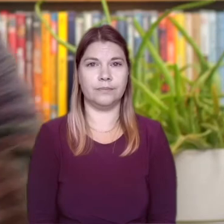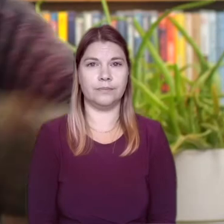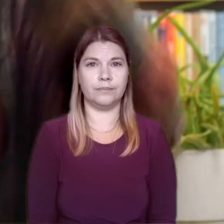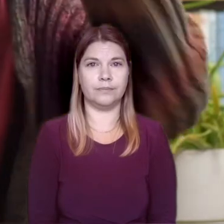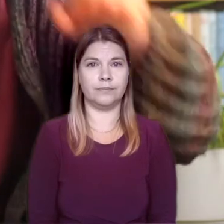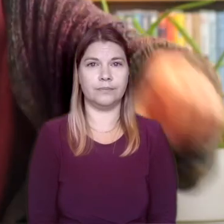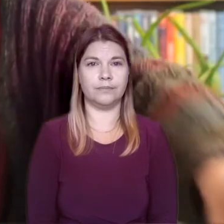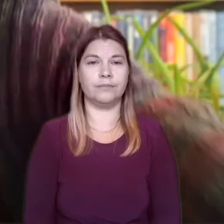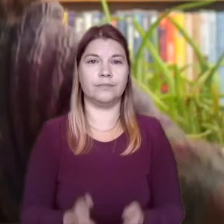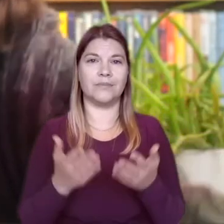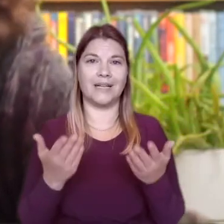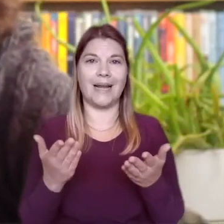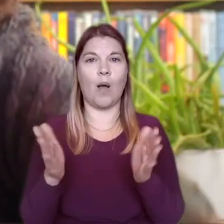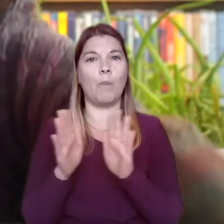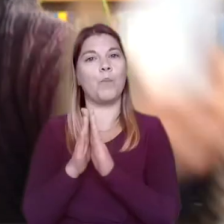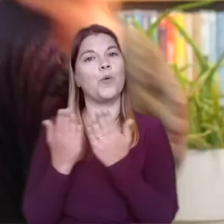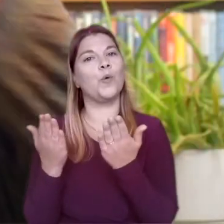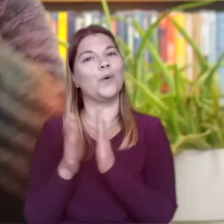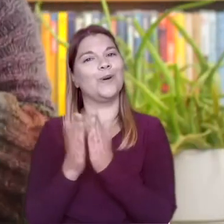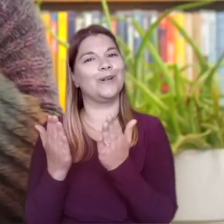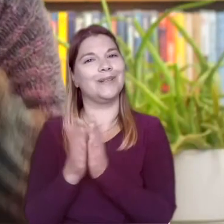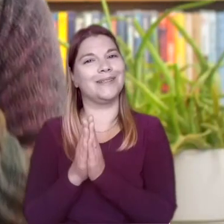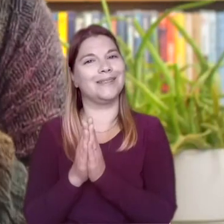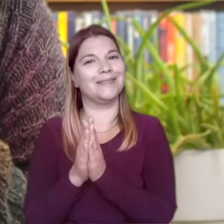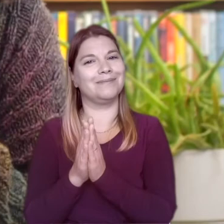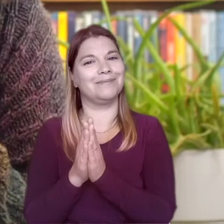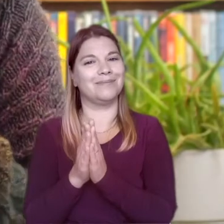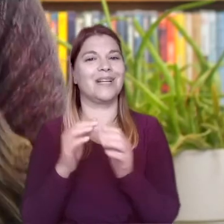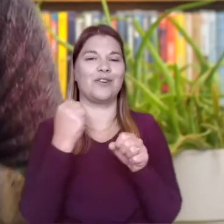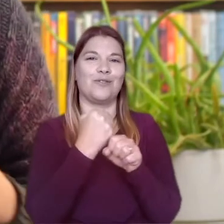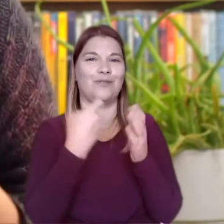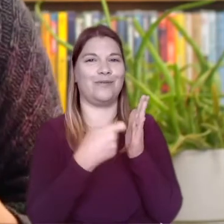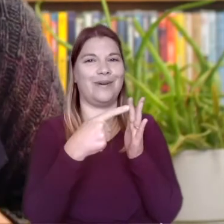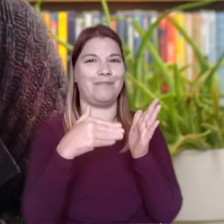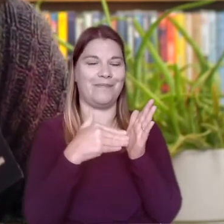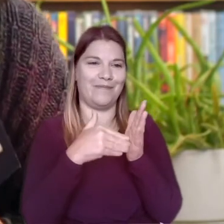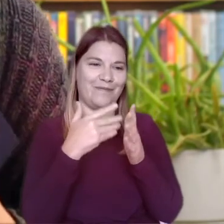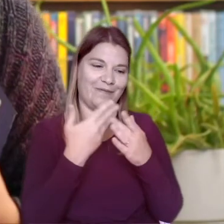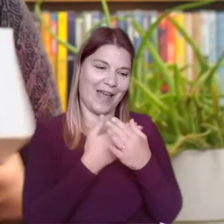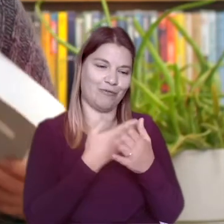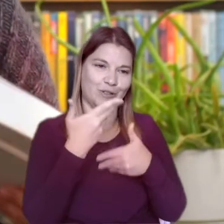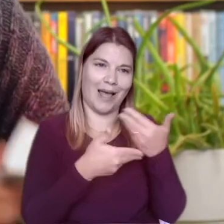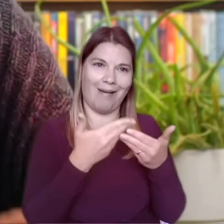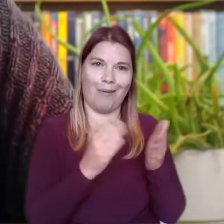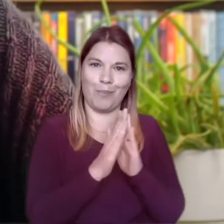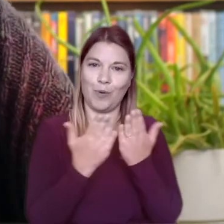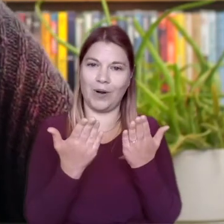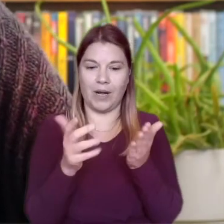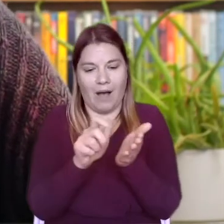I'm picking up a paperback book the grim fairy tales to be exact and I'm going to flick across the pages